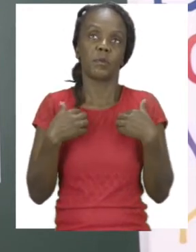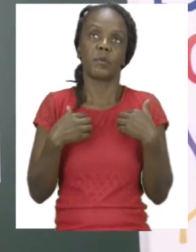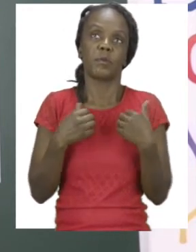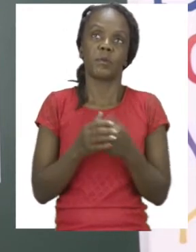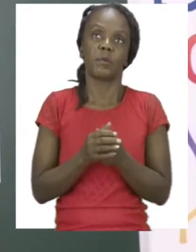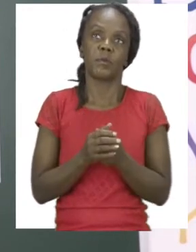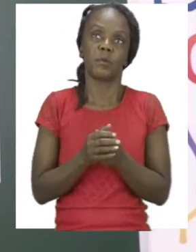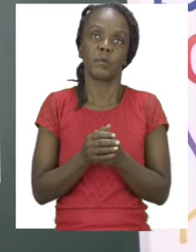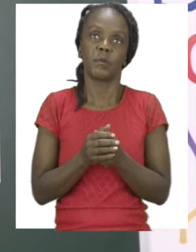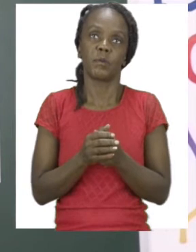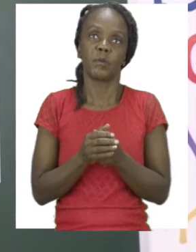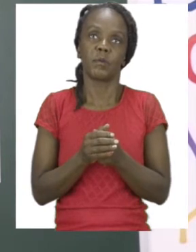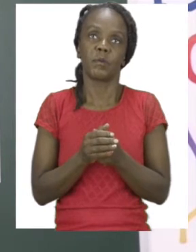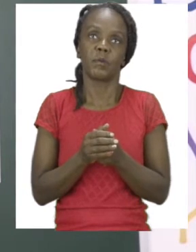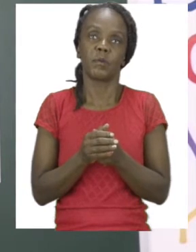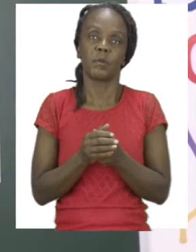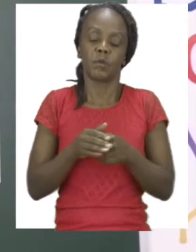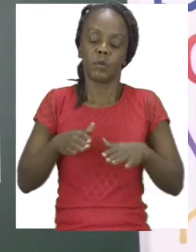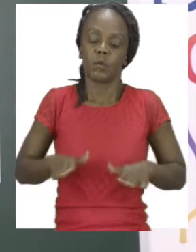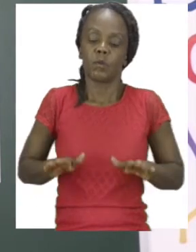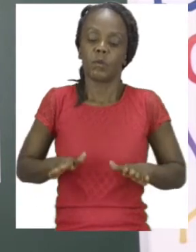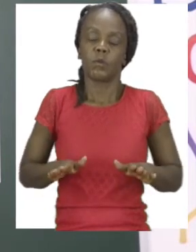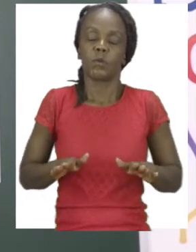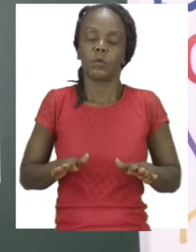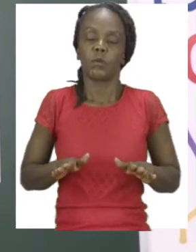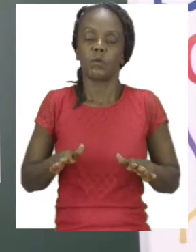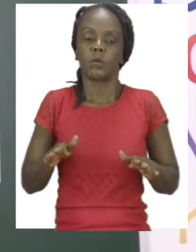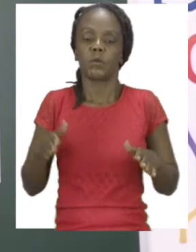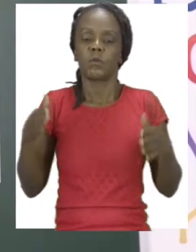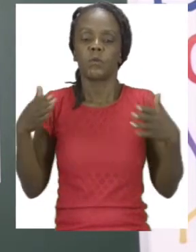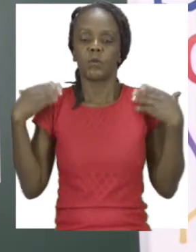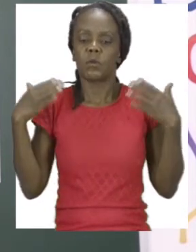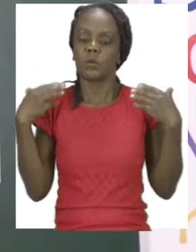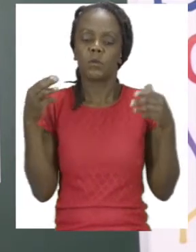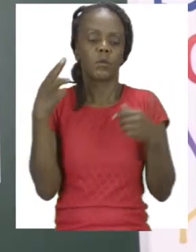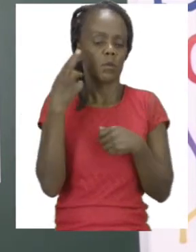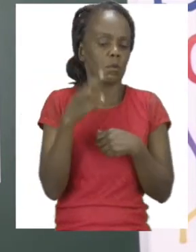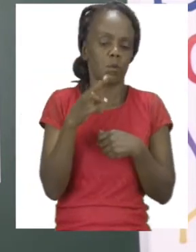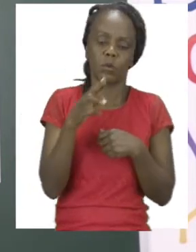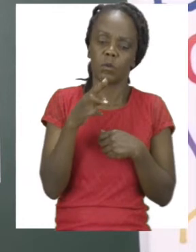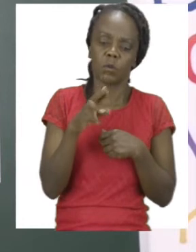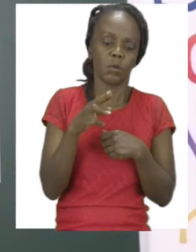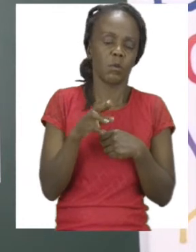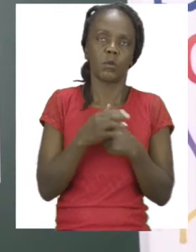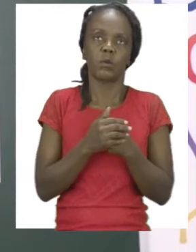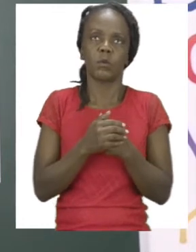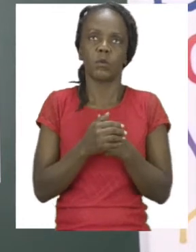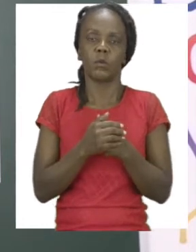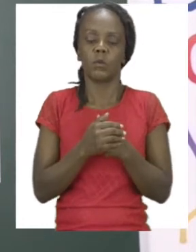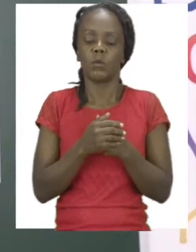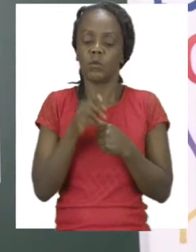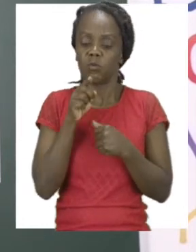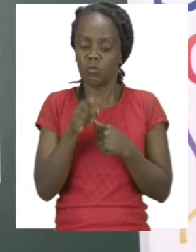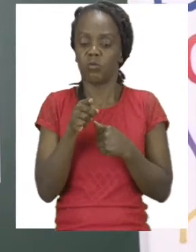girl when she does not look happy at all. That emotion we can call angry.